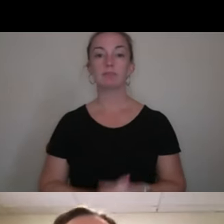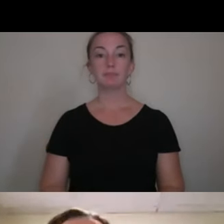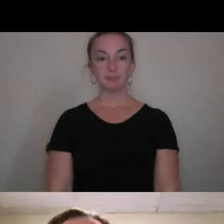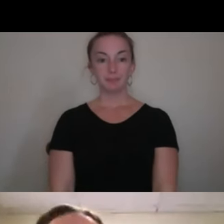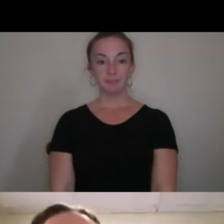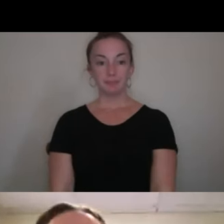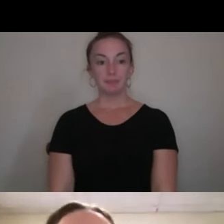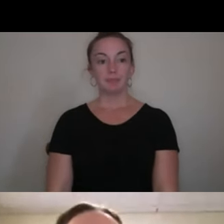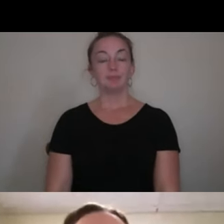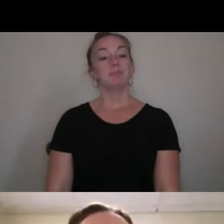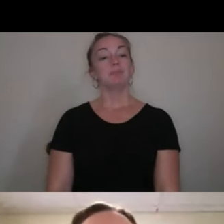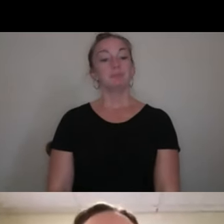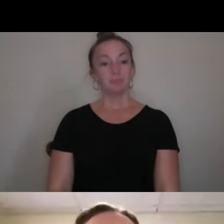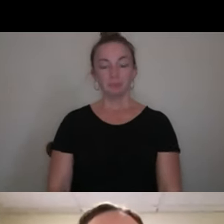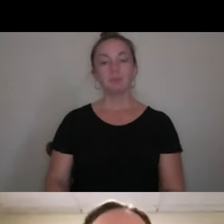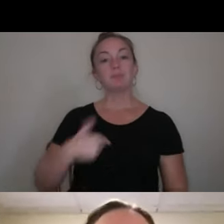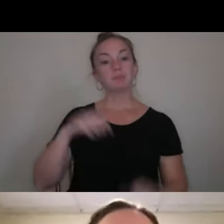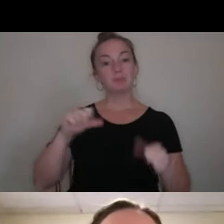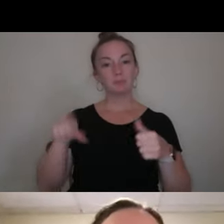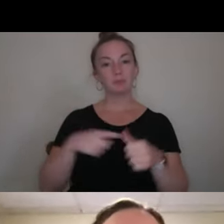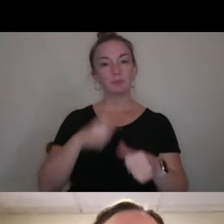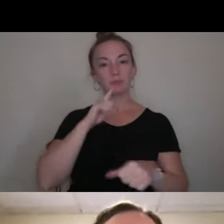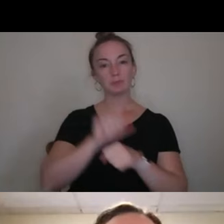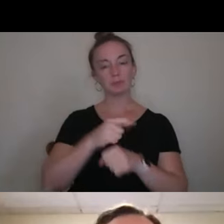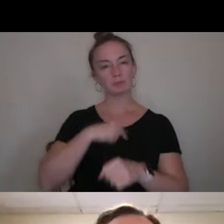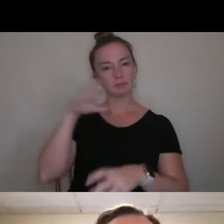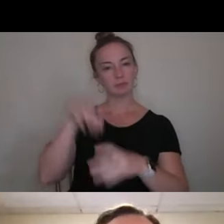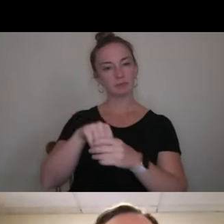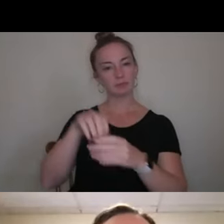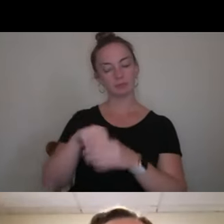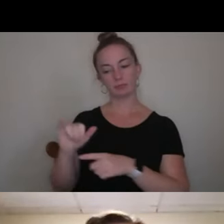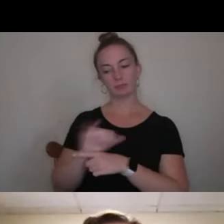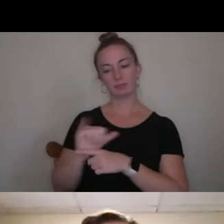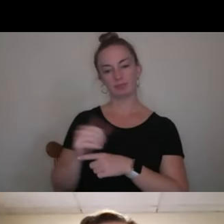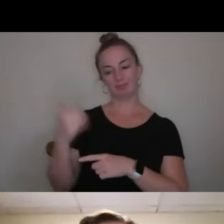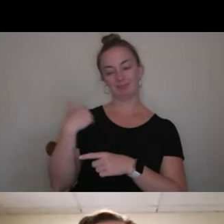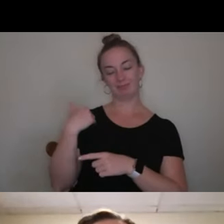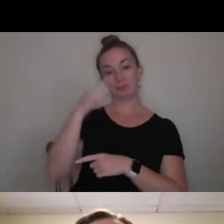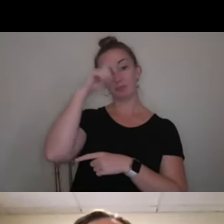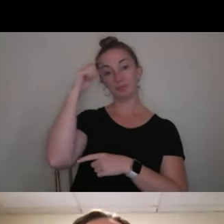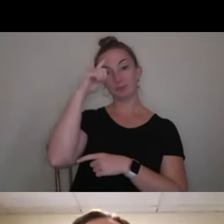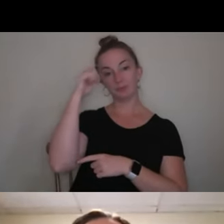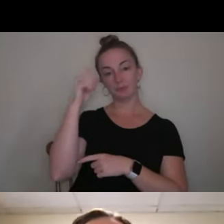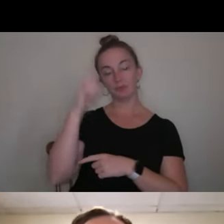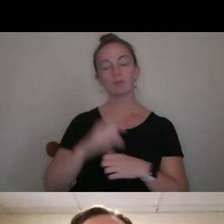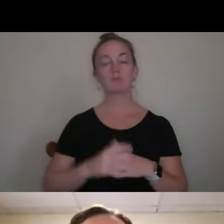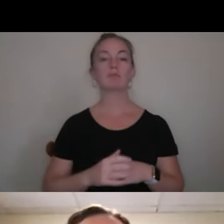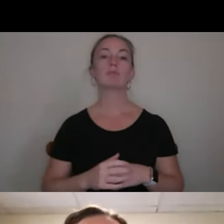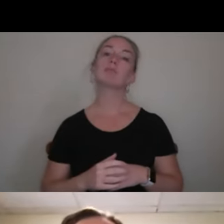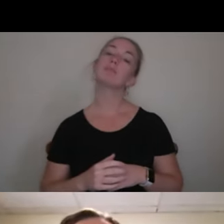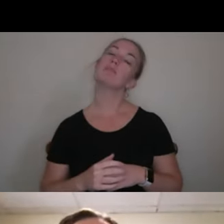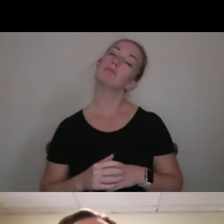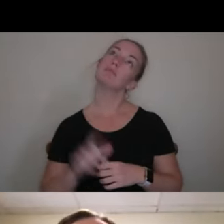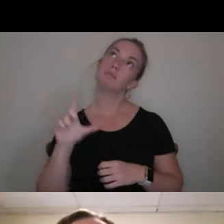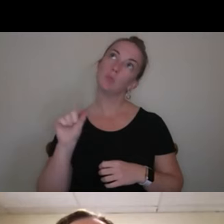Yeah, I can go first. So I actually participated in an internship over this past summer. So the summer of